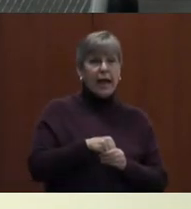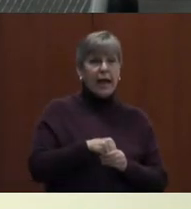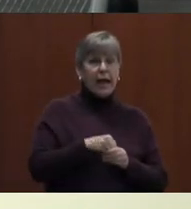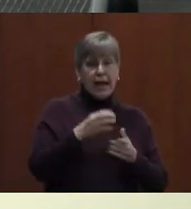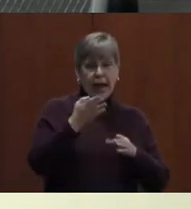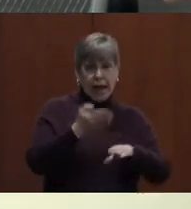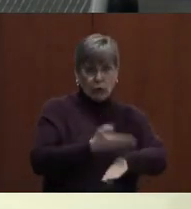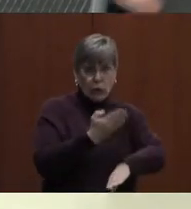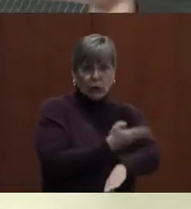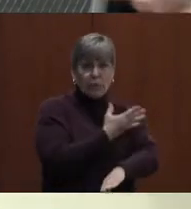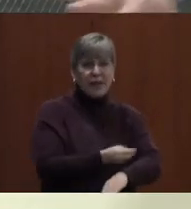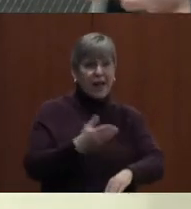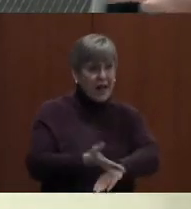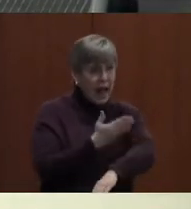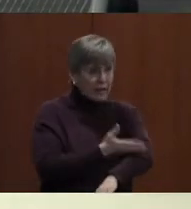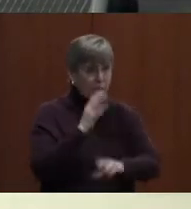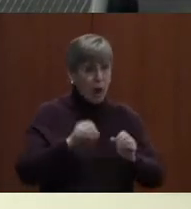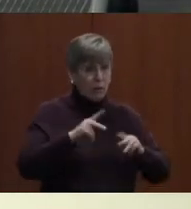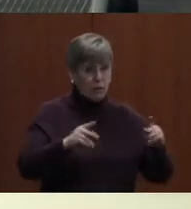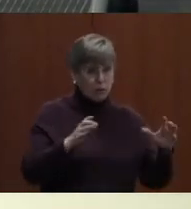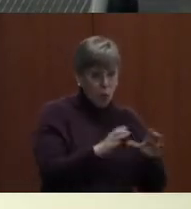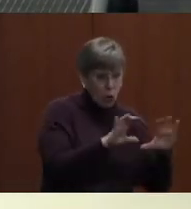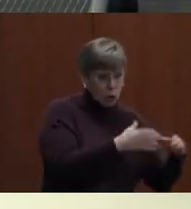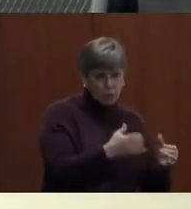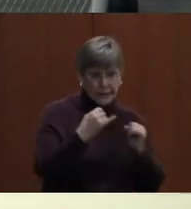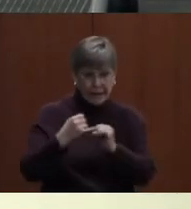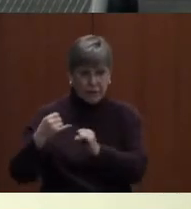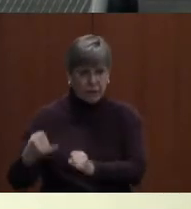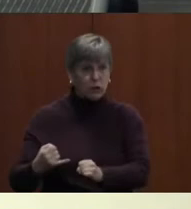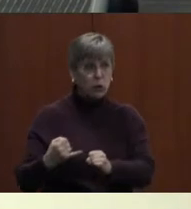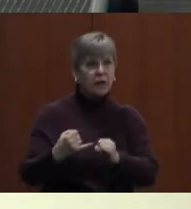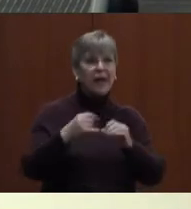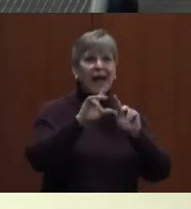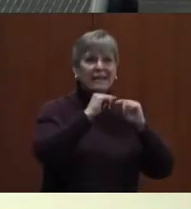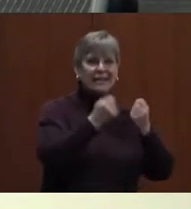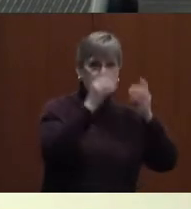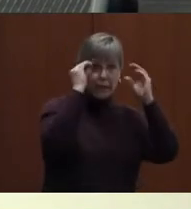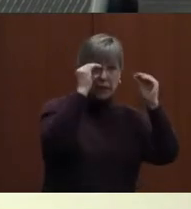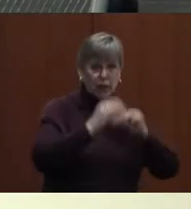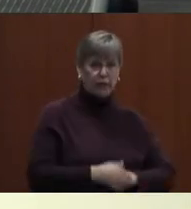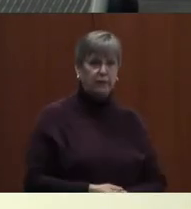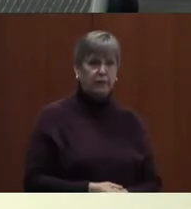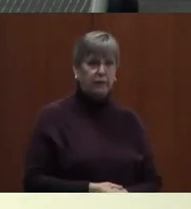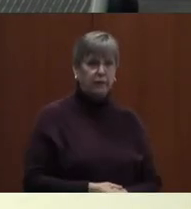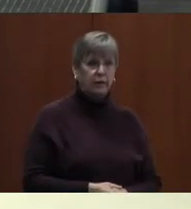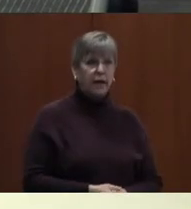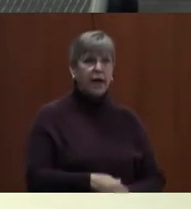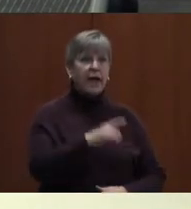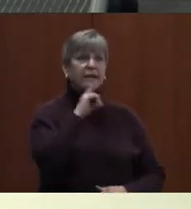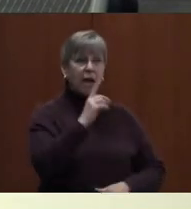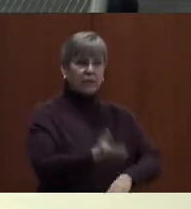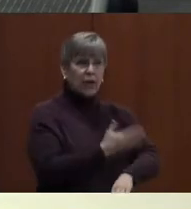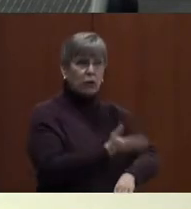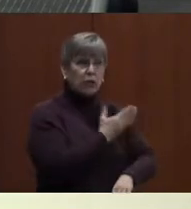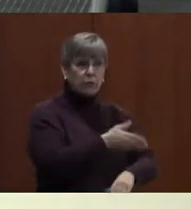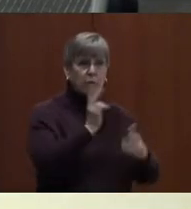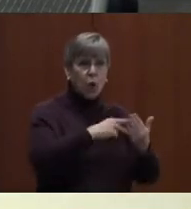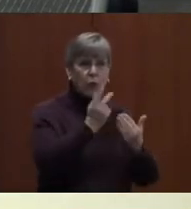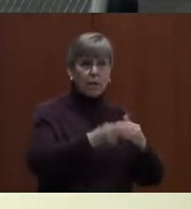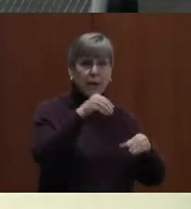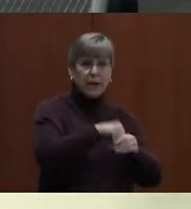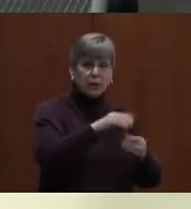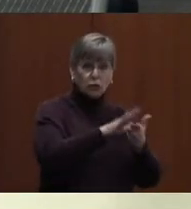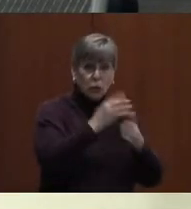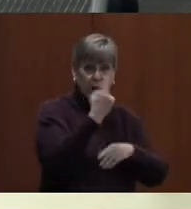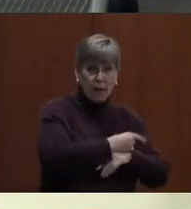opportunities for small groups, for individuals, and team teaching. Definitely enrichment programs within the school